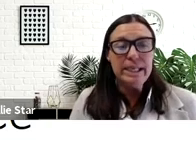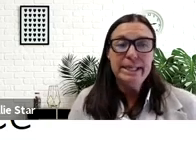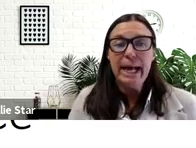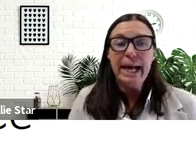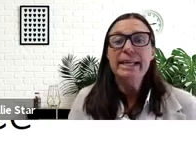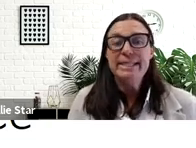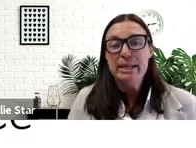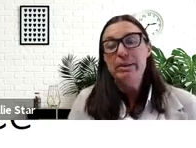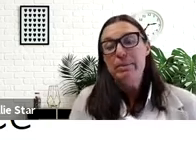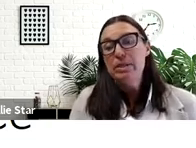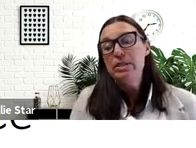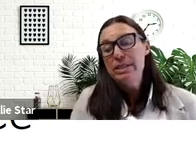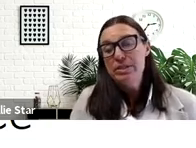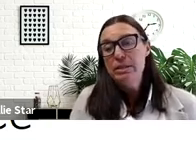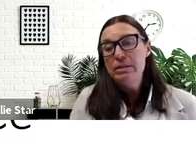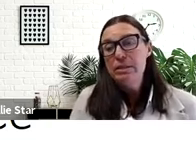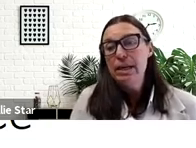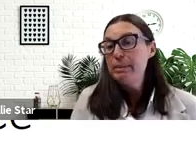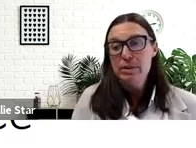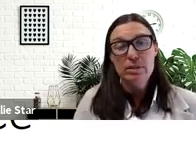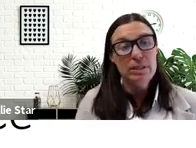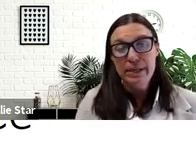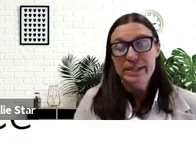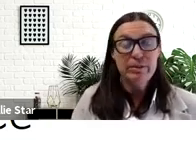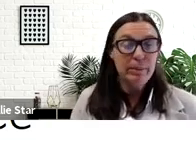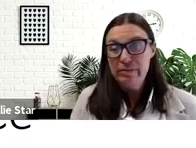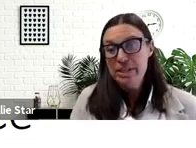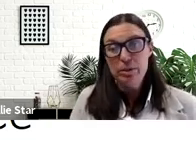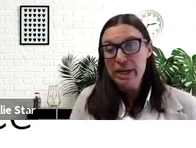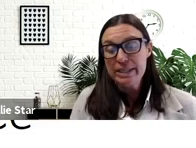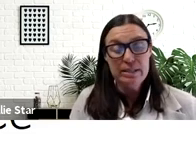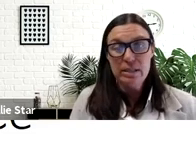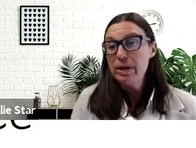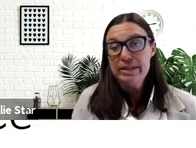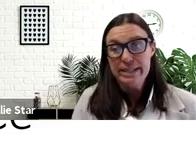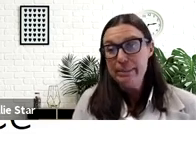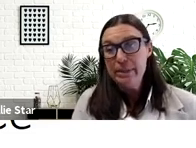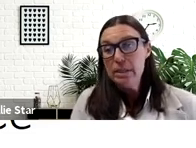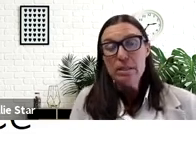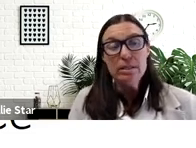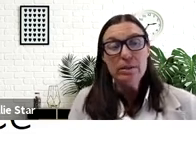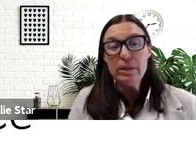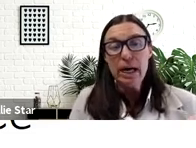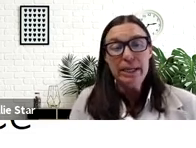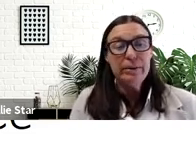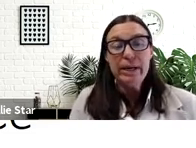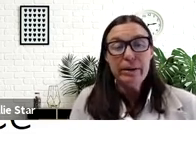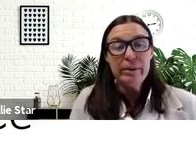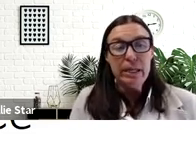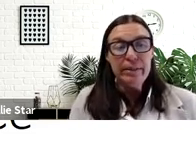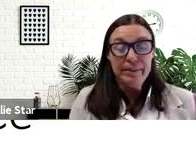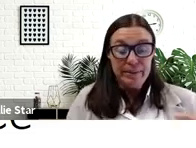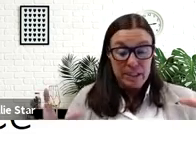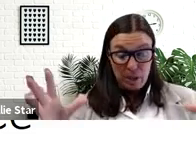is that I cannot separate my personal history and my personal experience from my professional practice. They're one in the same. So I know